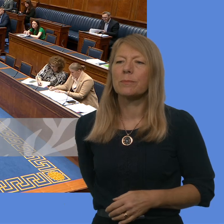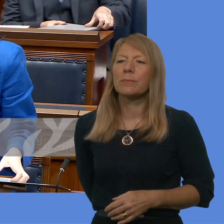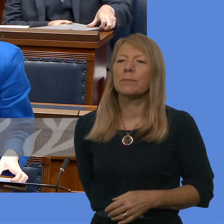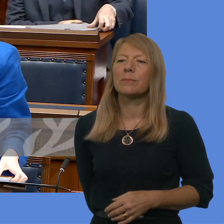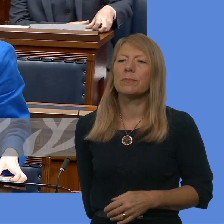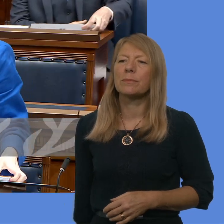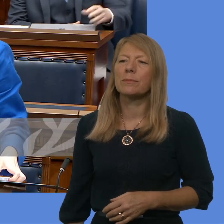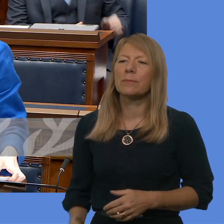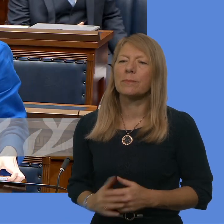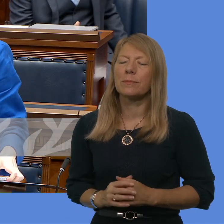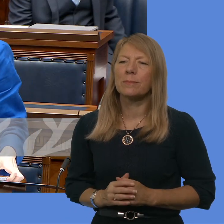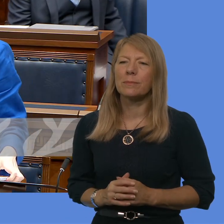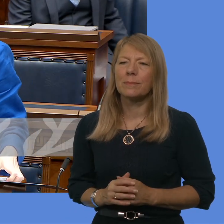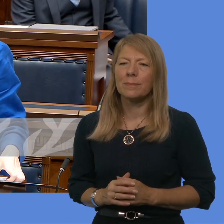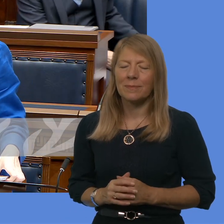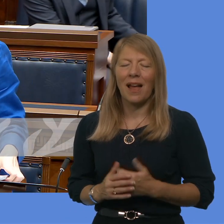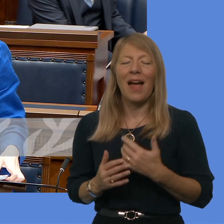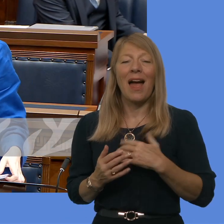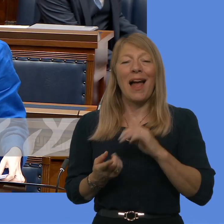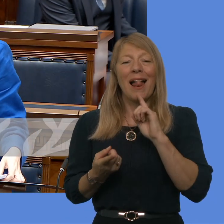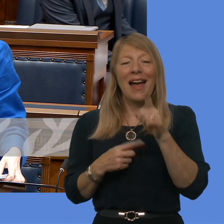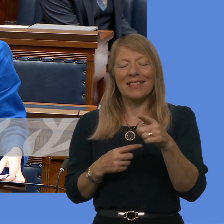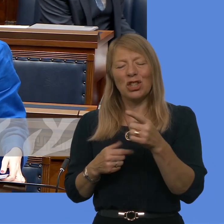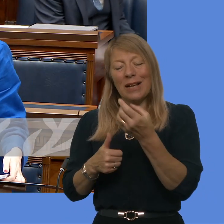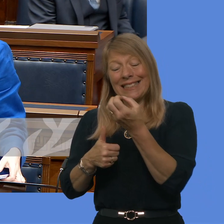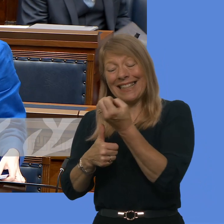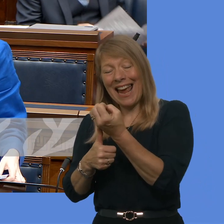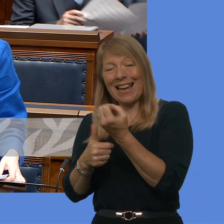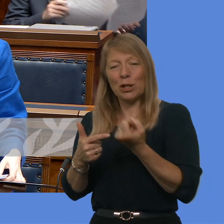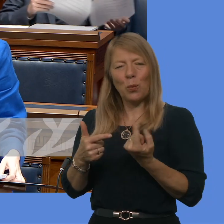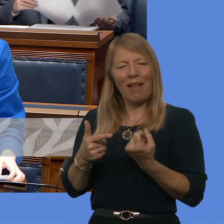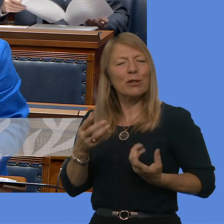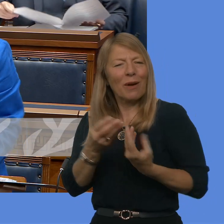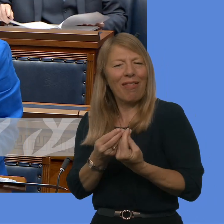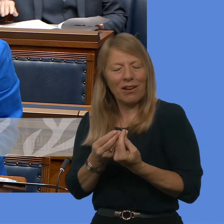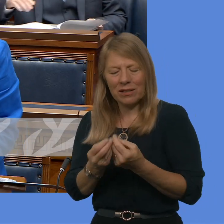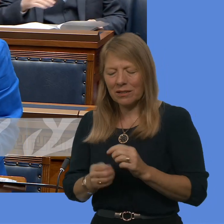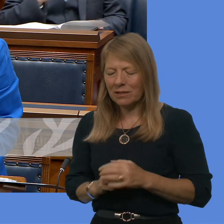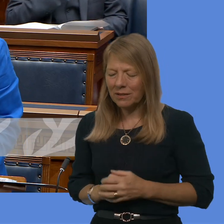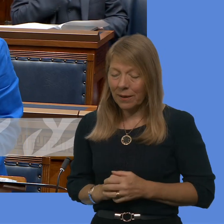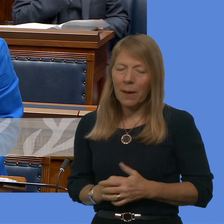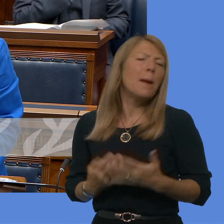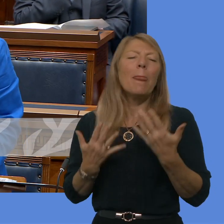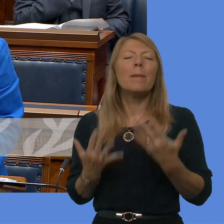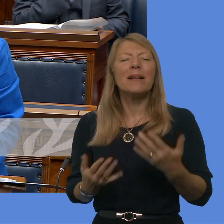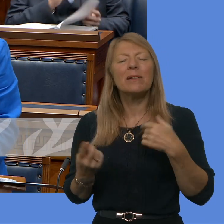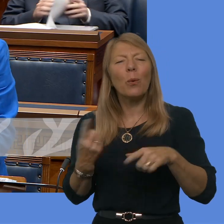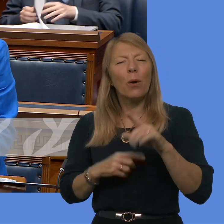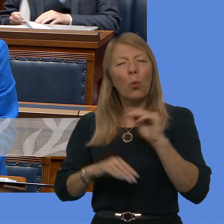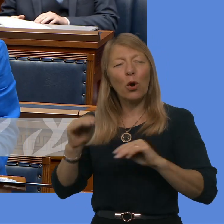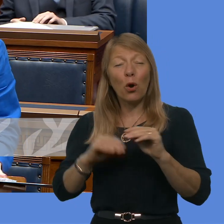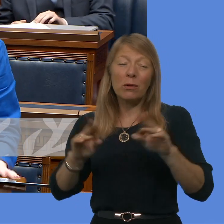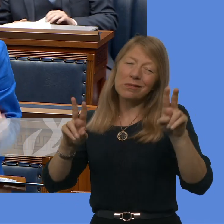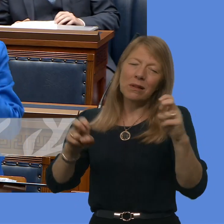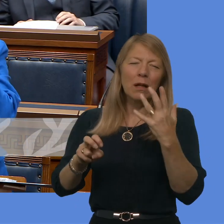Speaker, with your permission, I will answer questions 10 and 12 together. We are working to finalise a draft programme for government and hope to